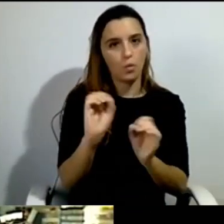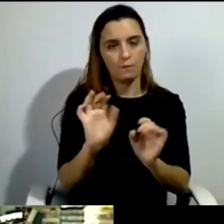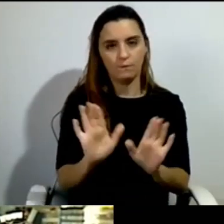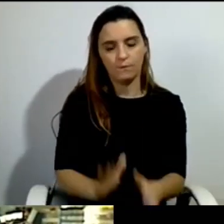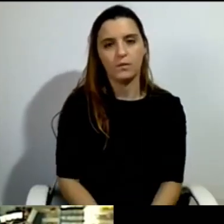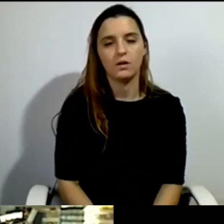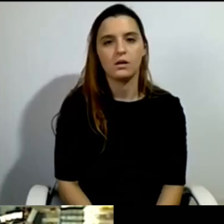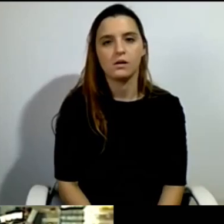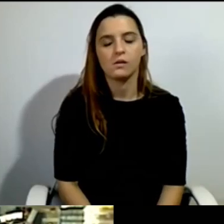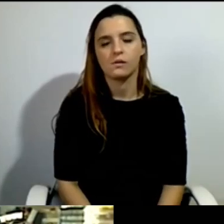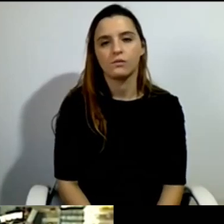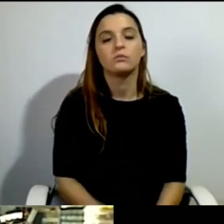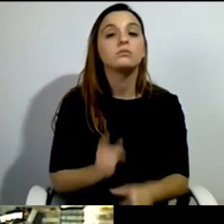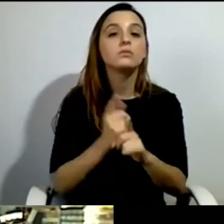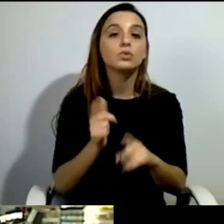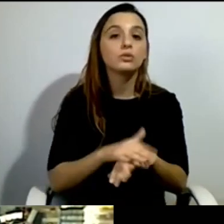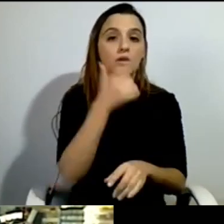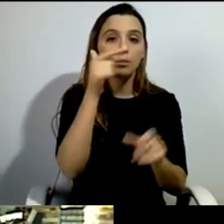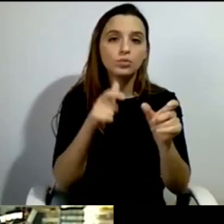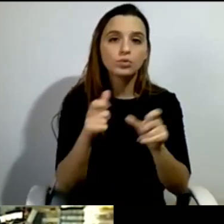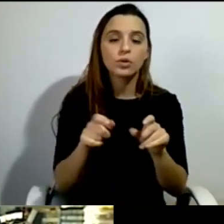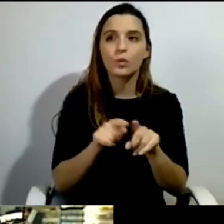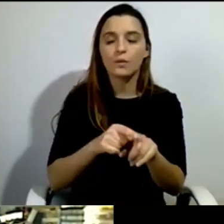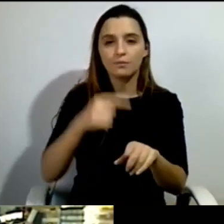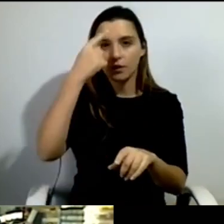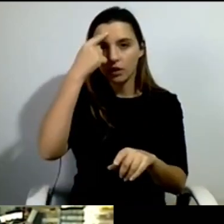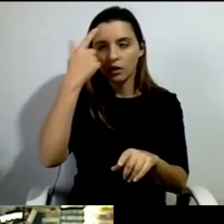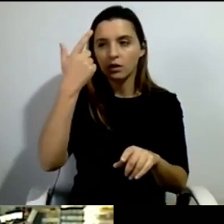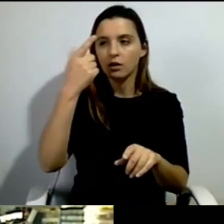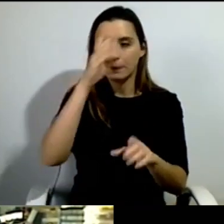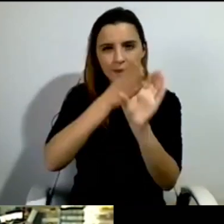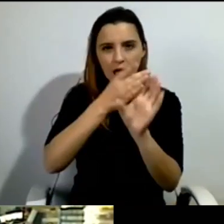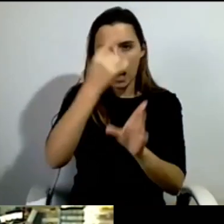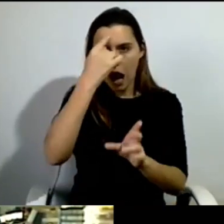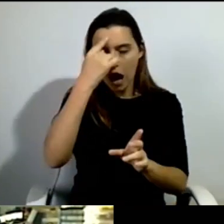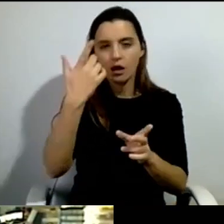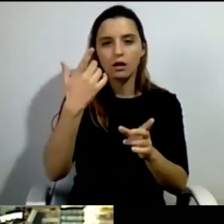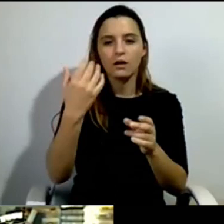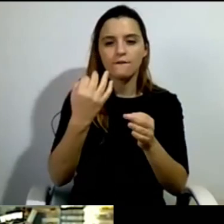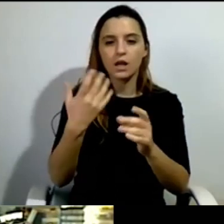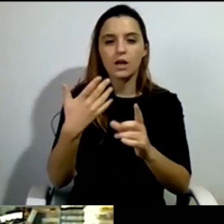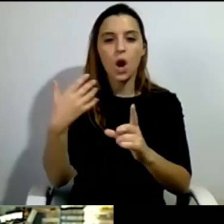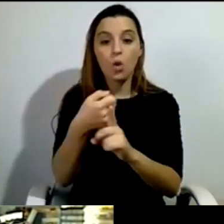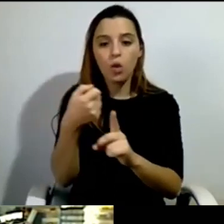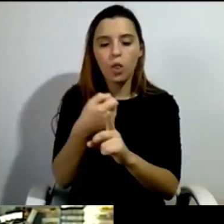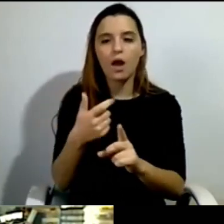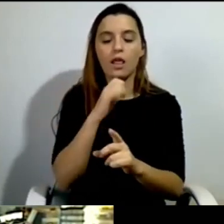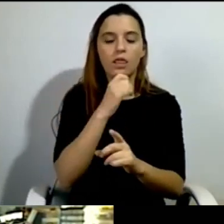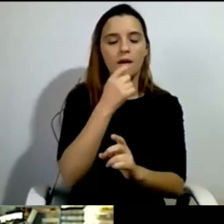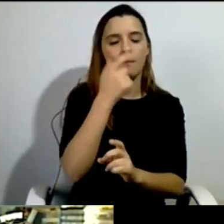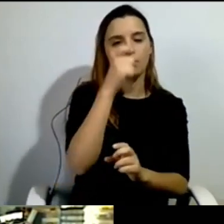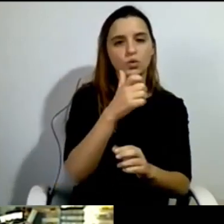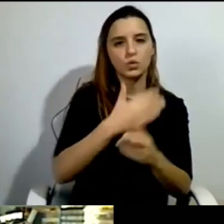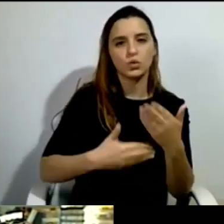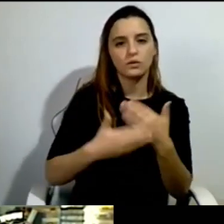fought for allowing also people with psychiatric disabilities to get this personal